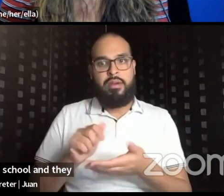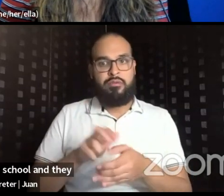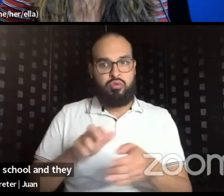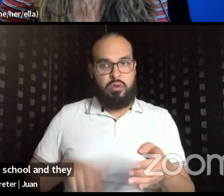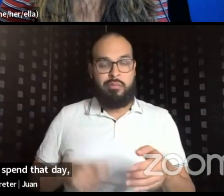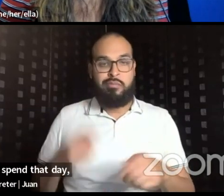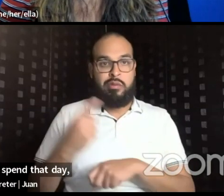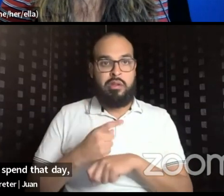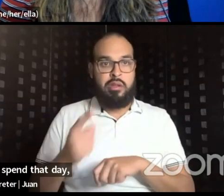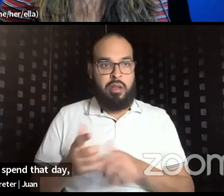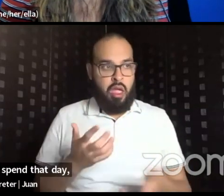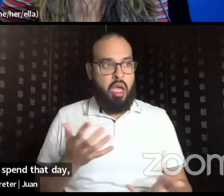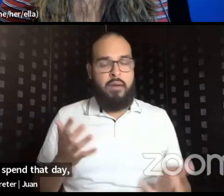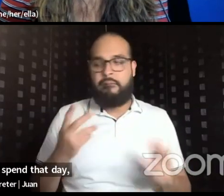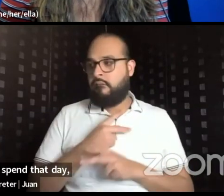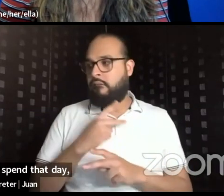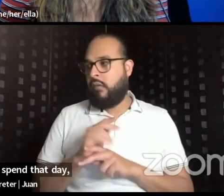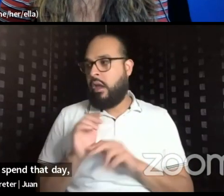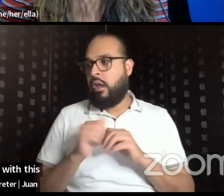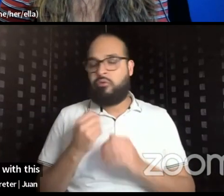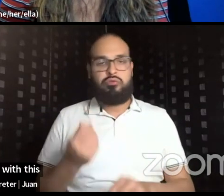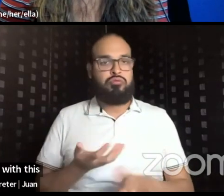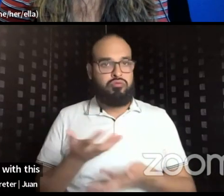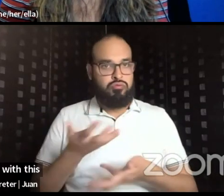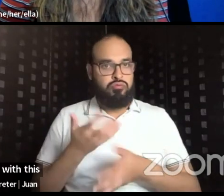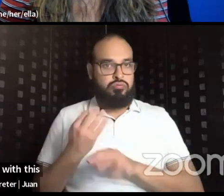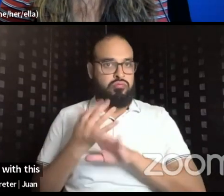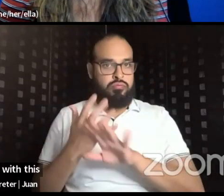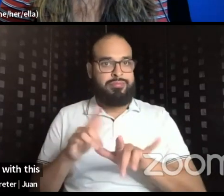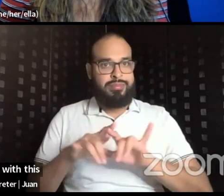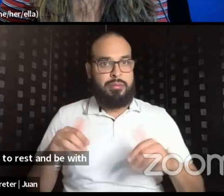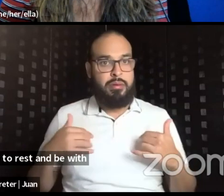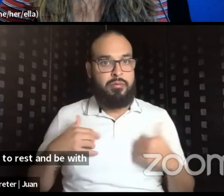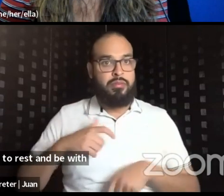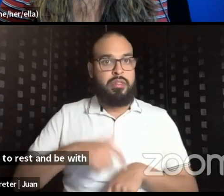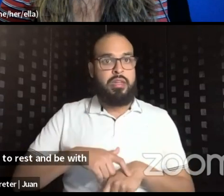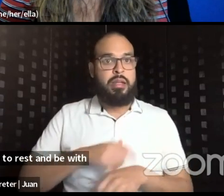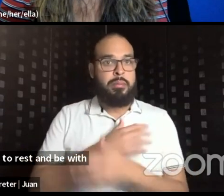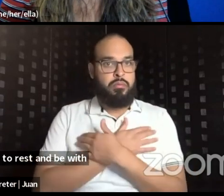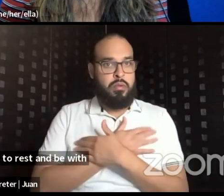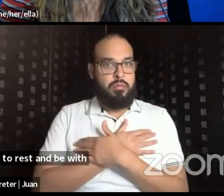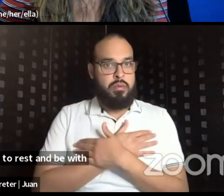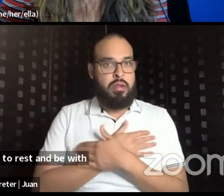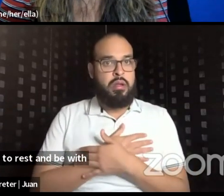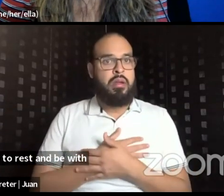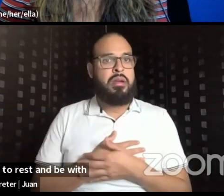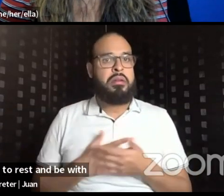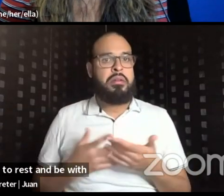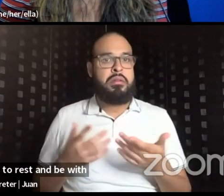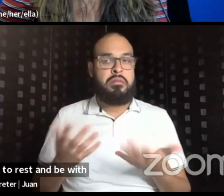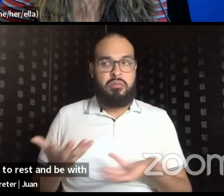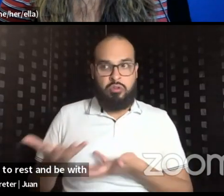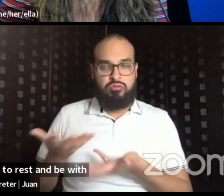out how to engage with this person remotely while they have time to rest and be with their child. You have already accomplished the mission.